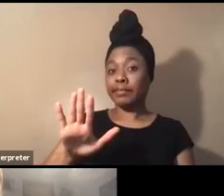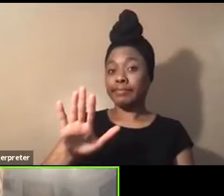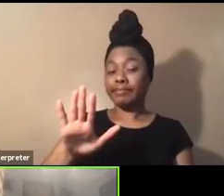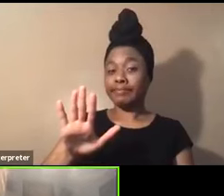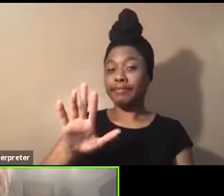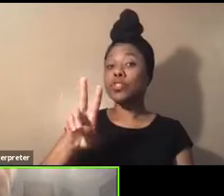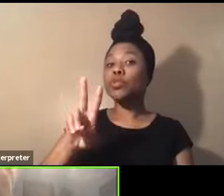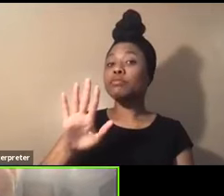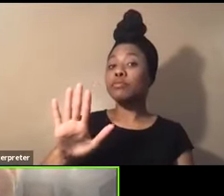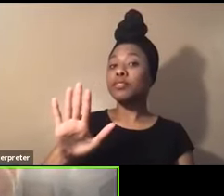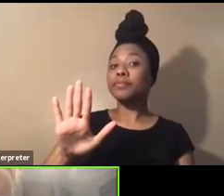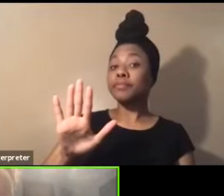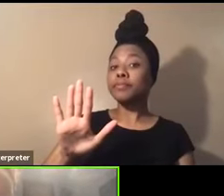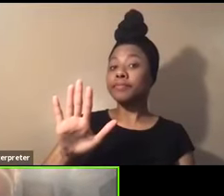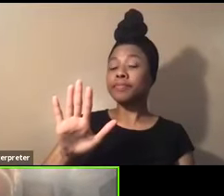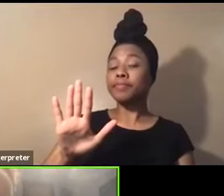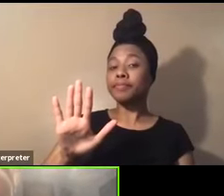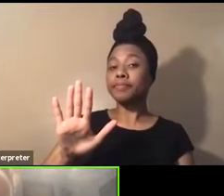two, five.